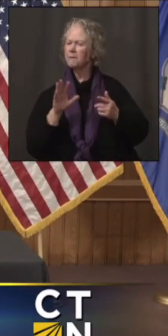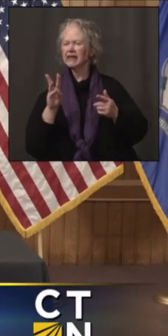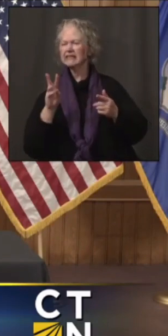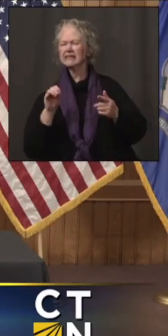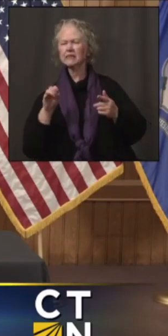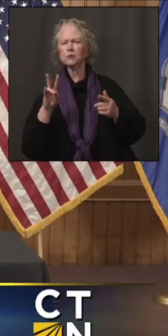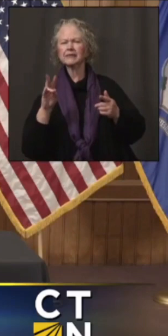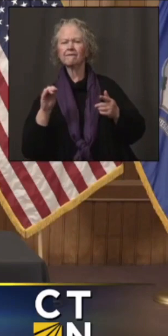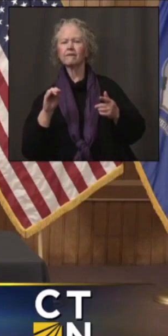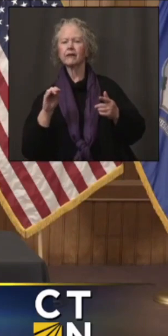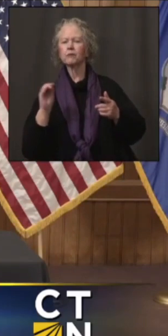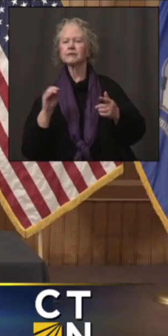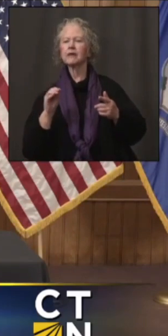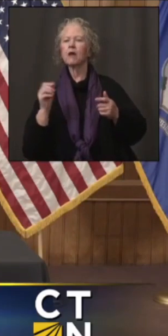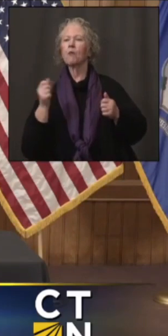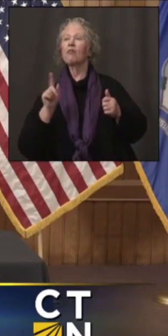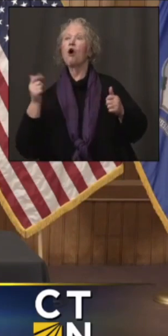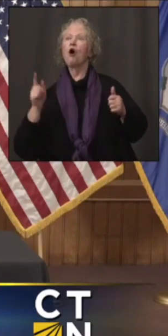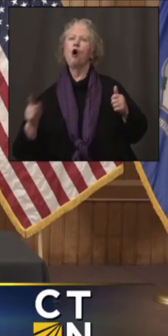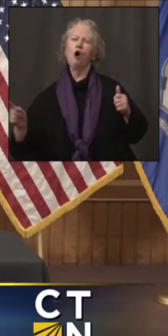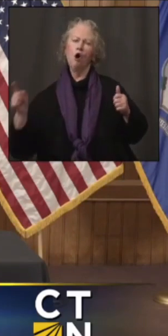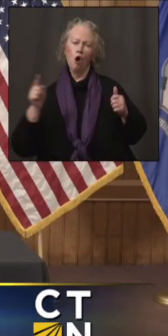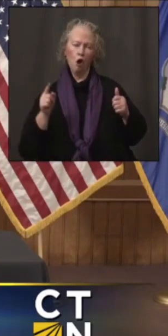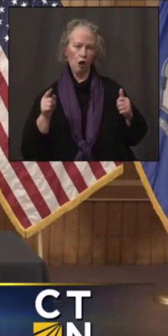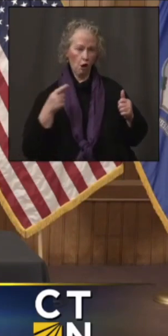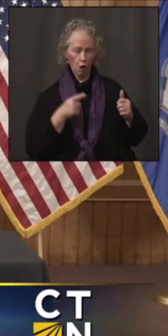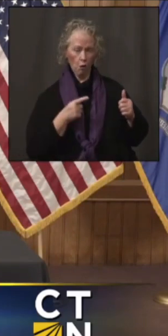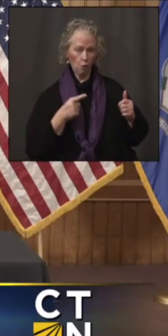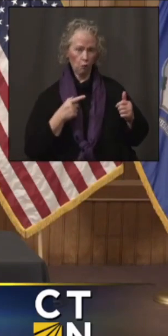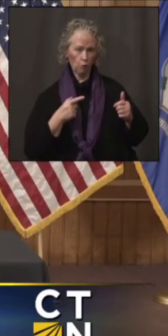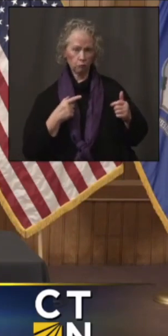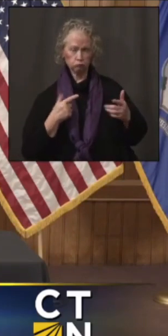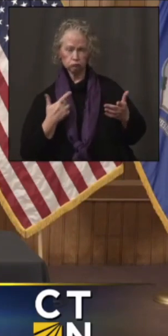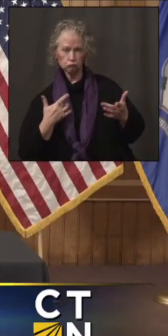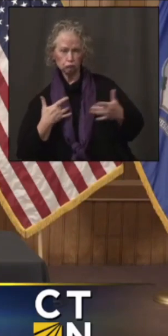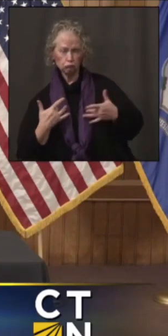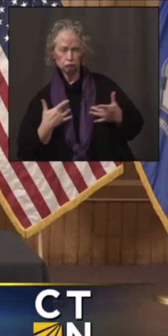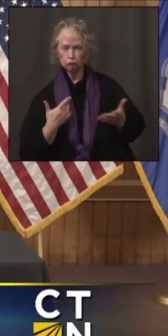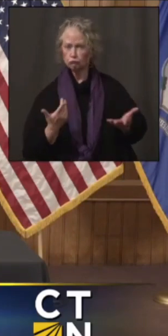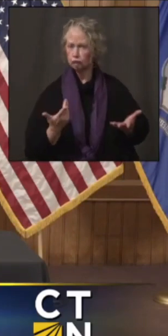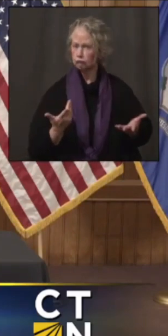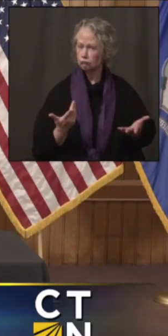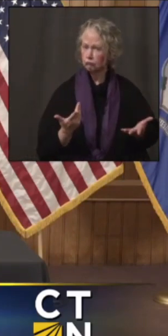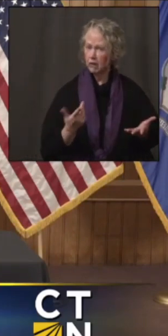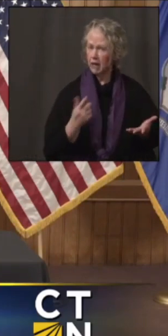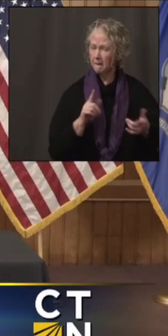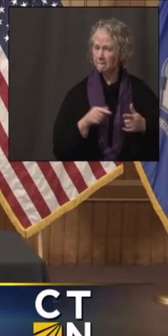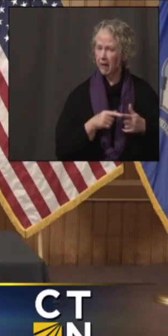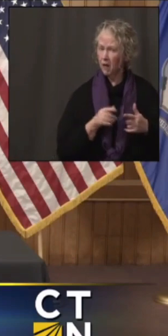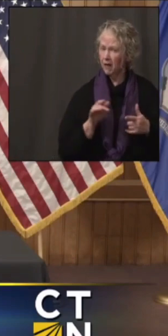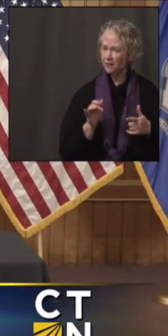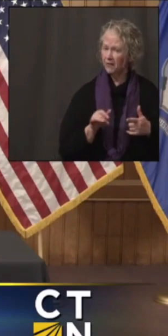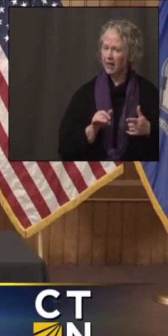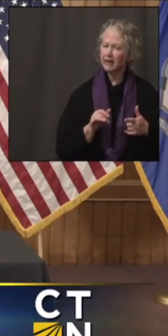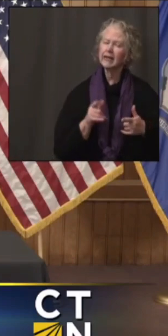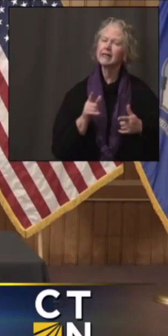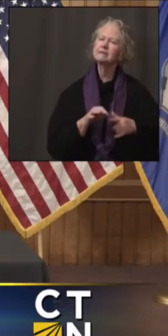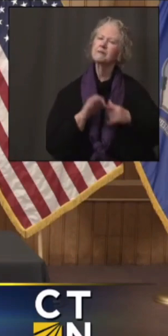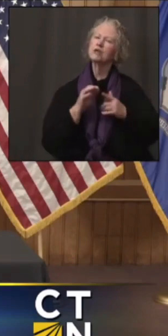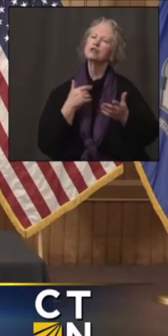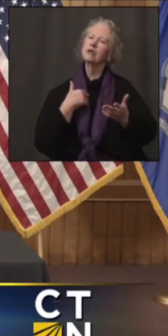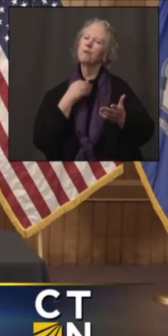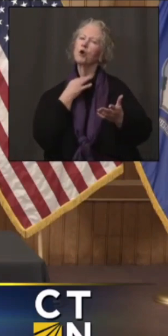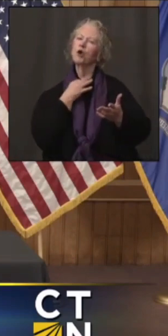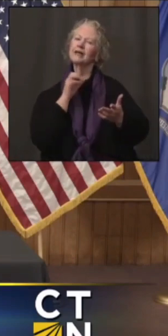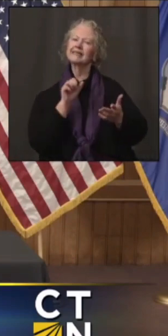have concerns about the, that uptake number and, and maybe Dr. Edie, if you could speak to this specifically, um, at St. Francis, that that would be great.